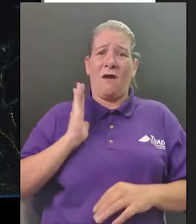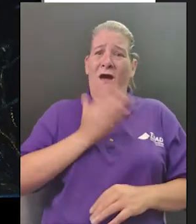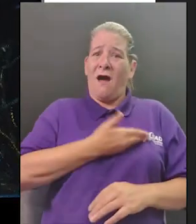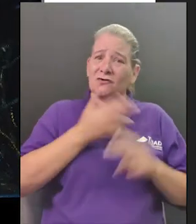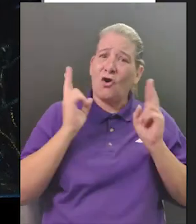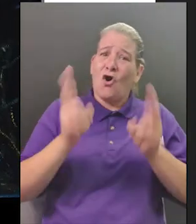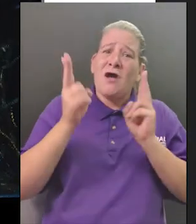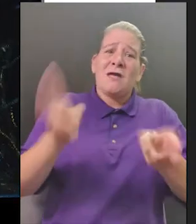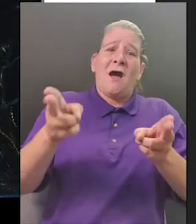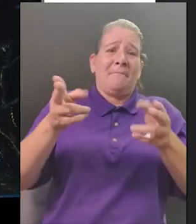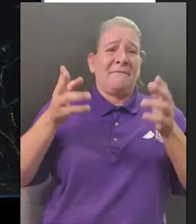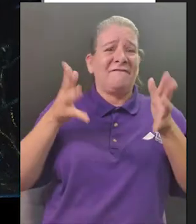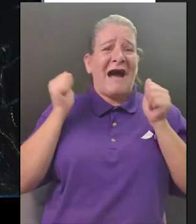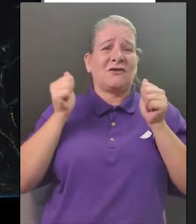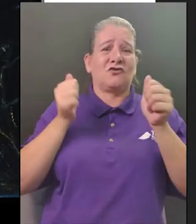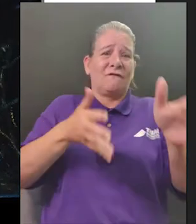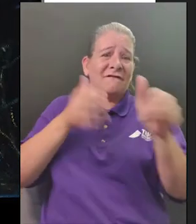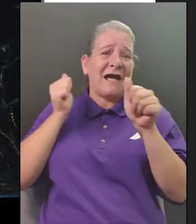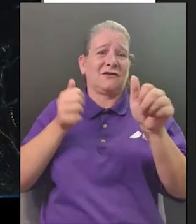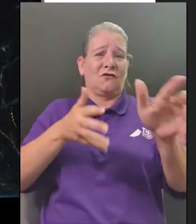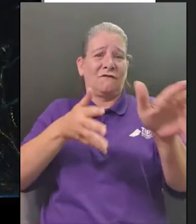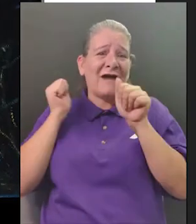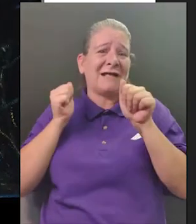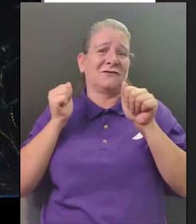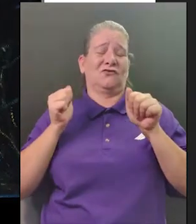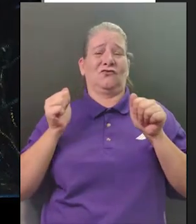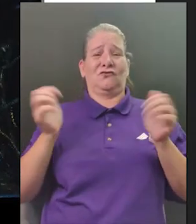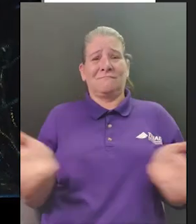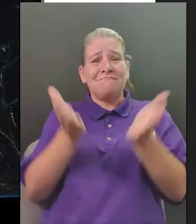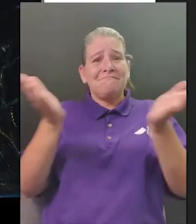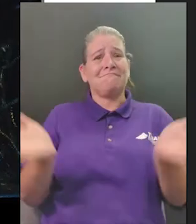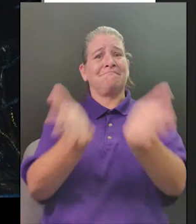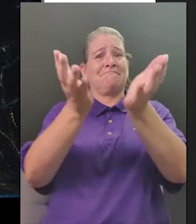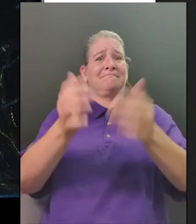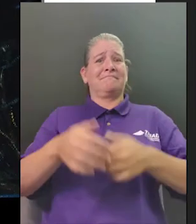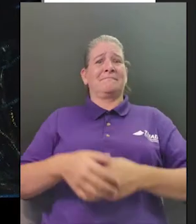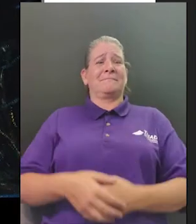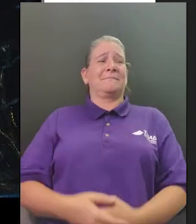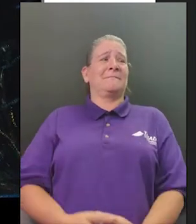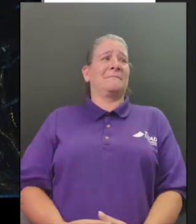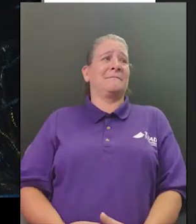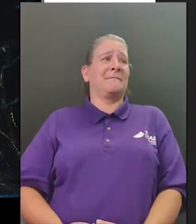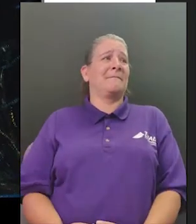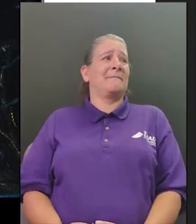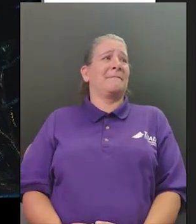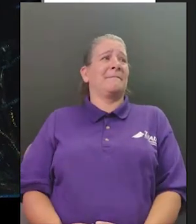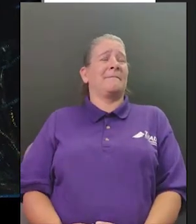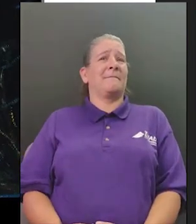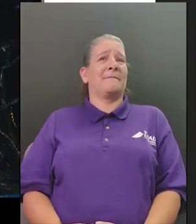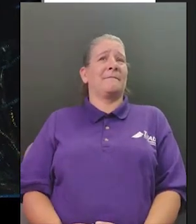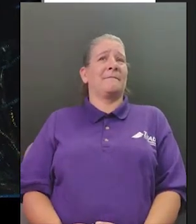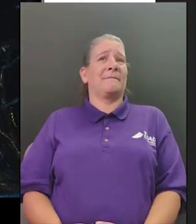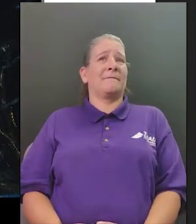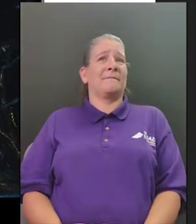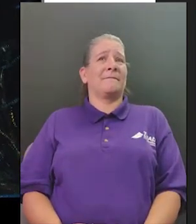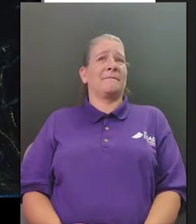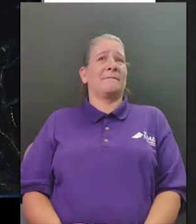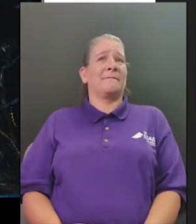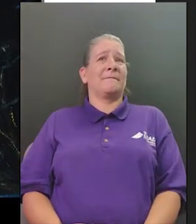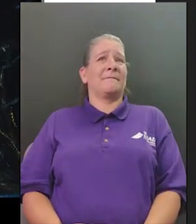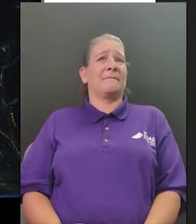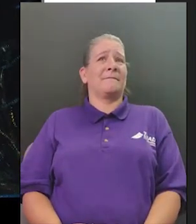and then shouted faster star faster a loud rustling came from the trees